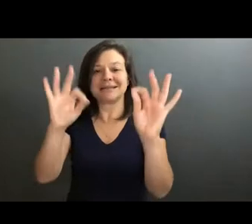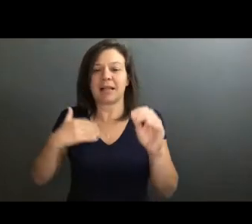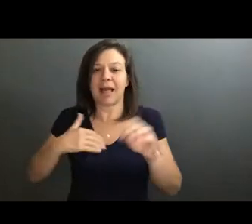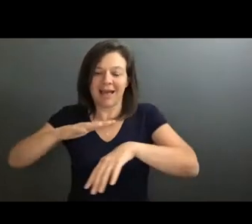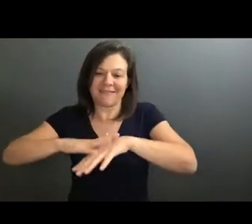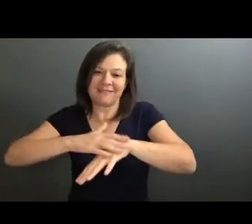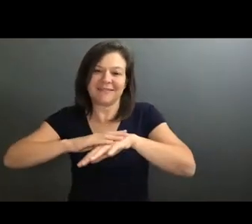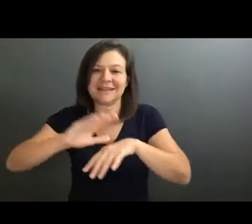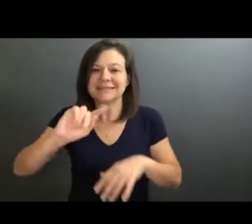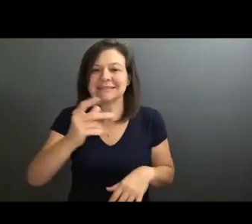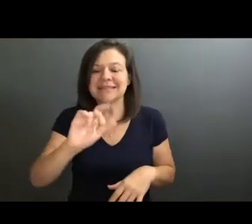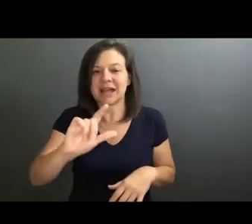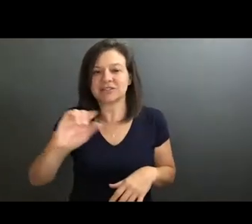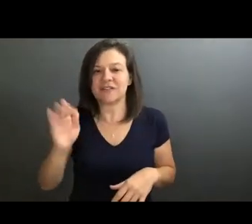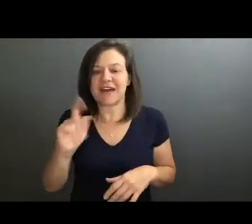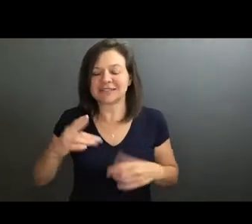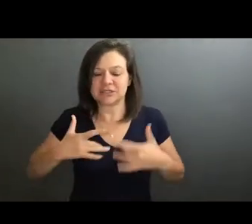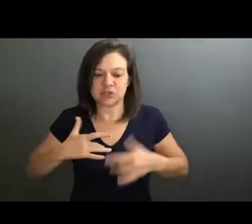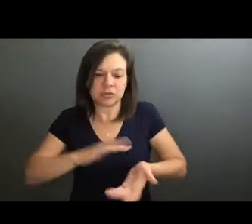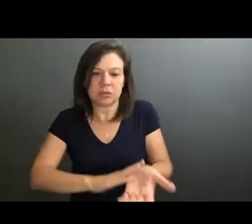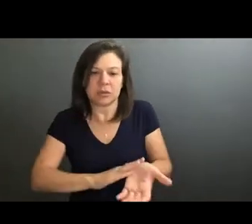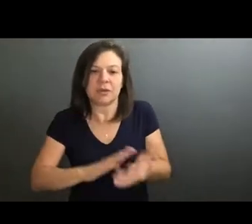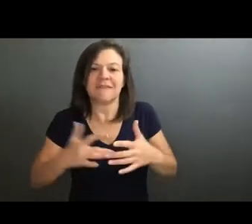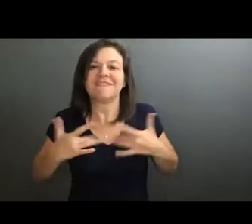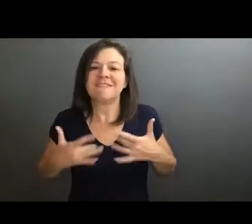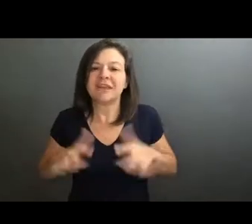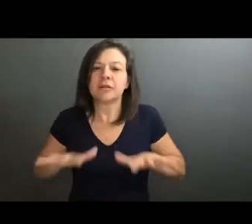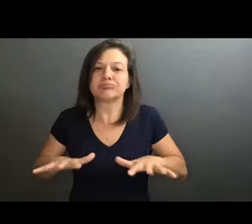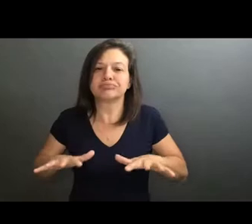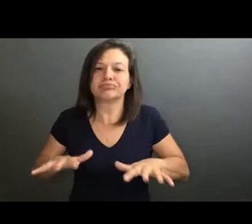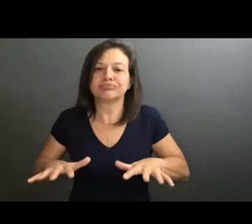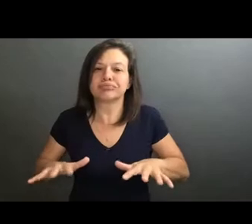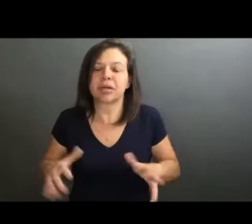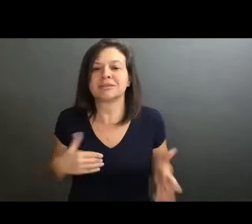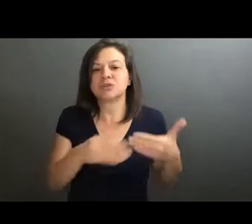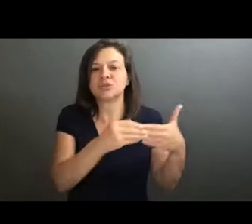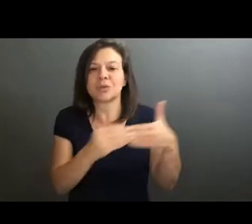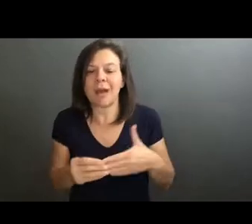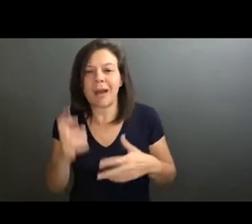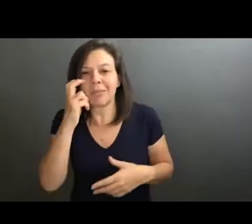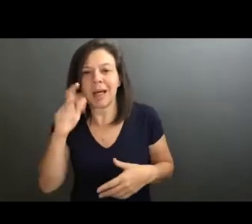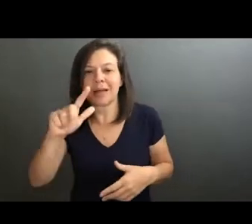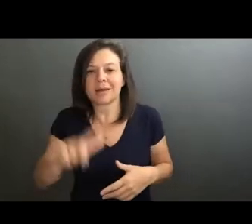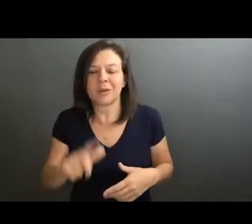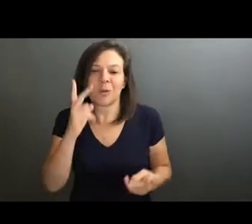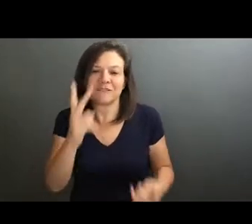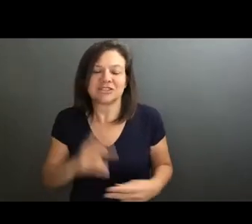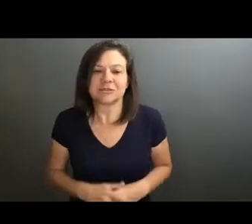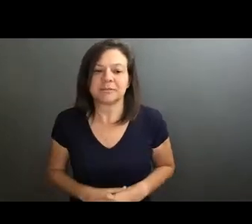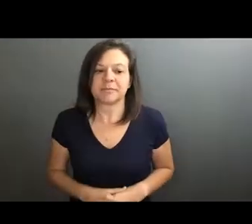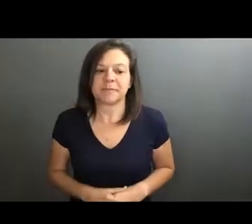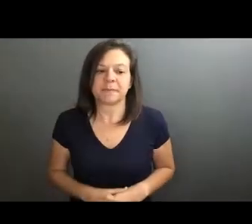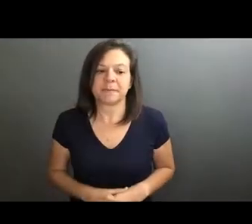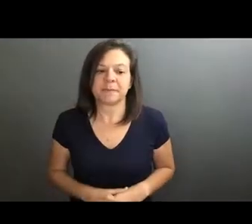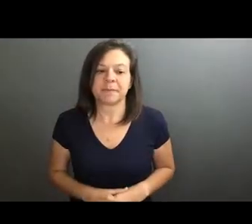facets or haptic to feel vibrations of the music and help guide blind and low vision users. And there's even